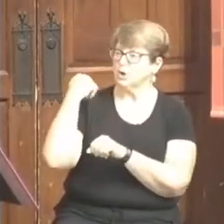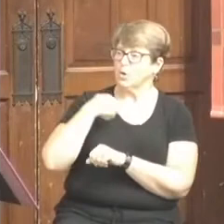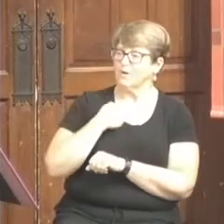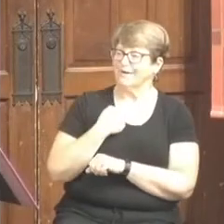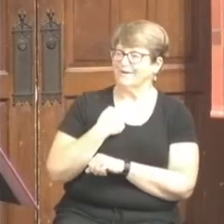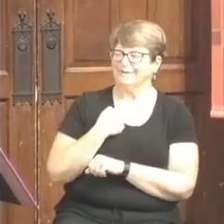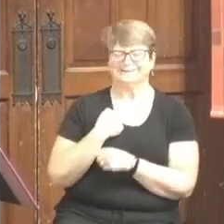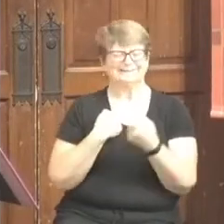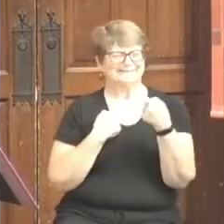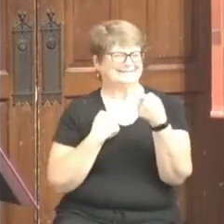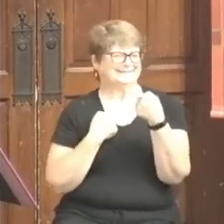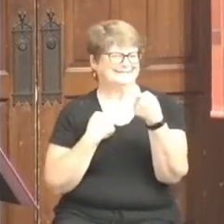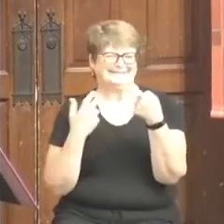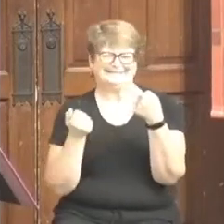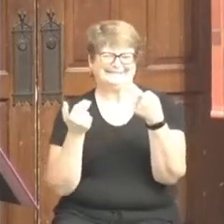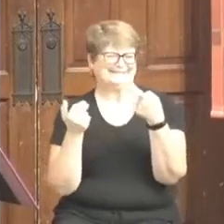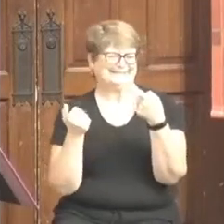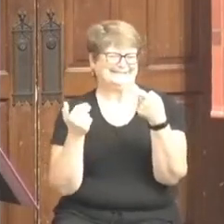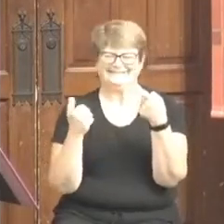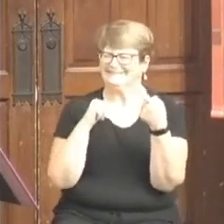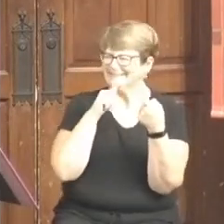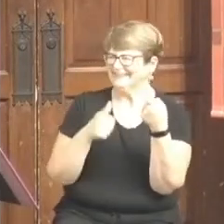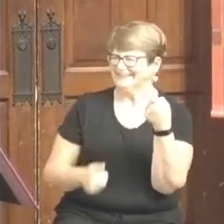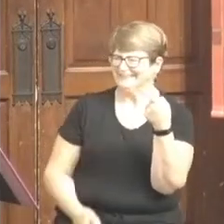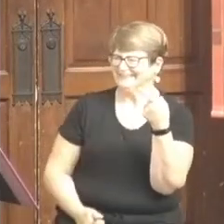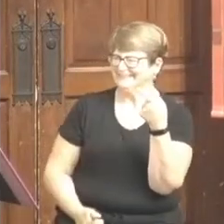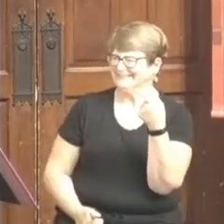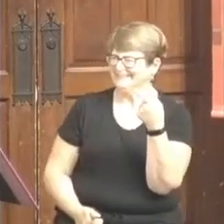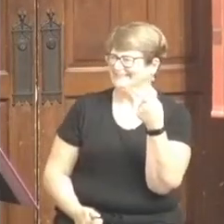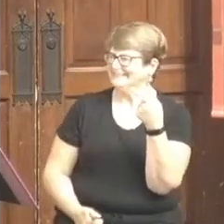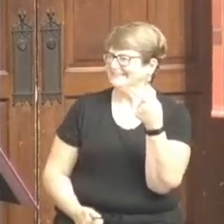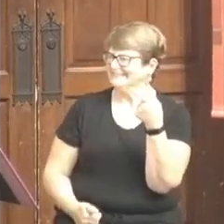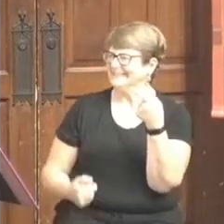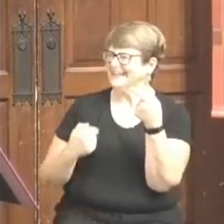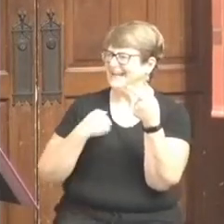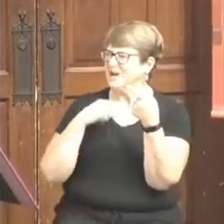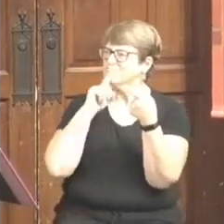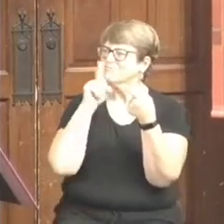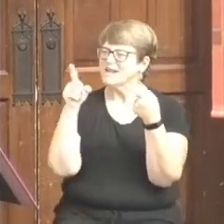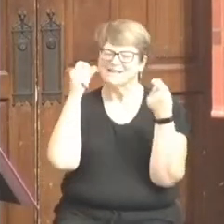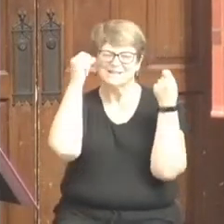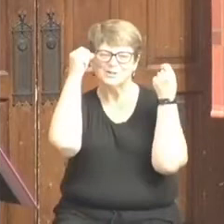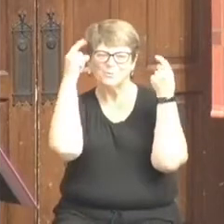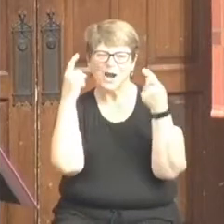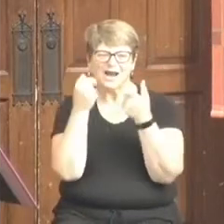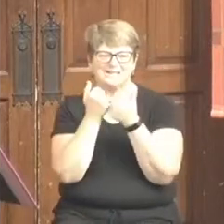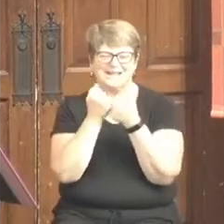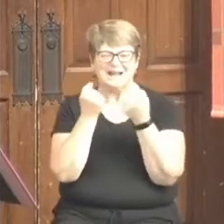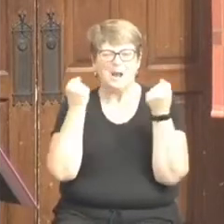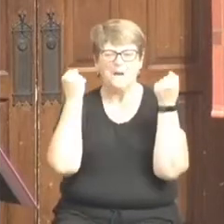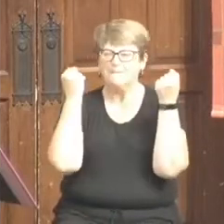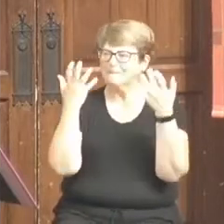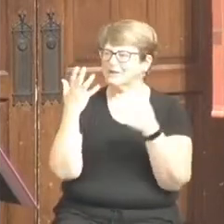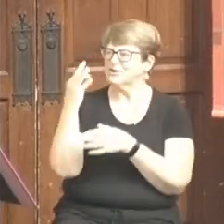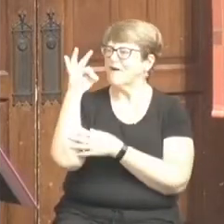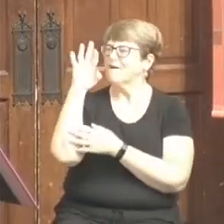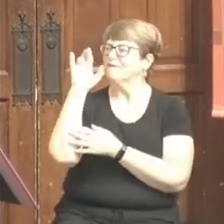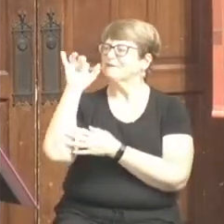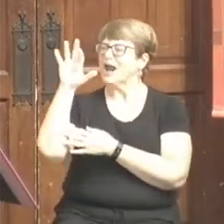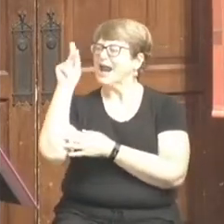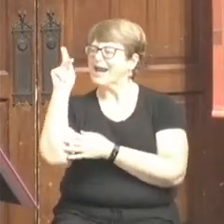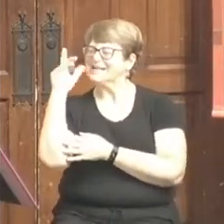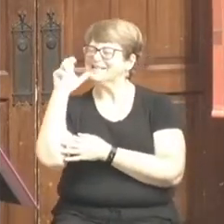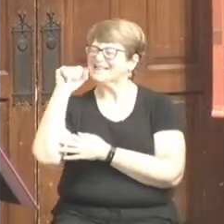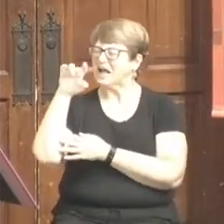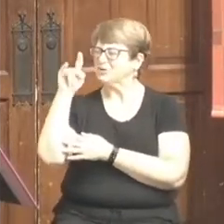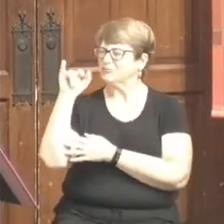I'm actually surprised how much Frank Sinatra looks like me.